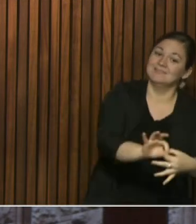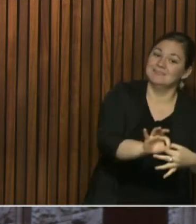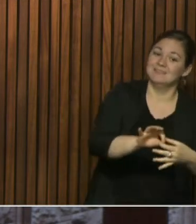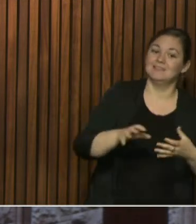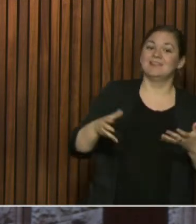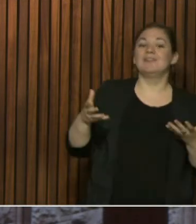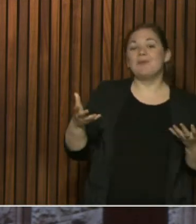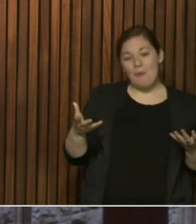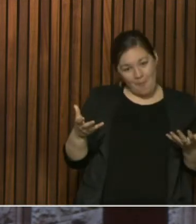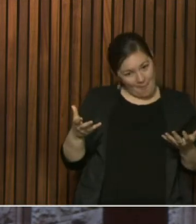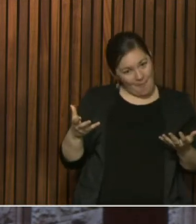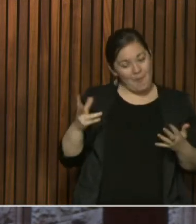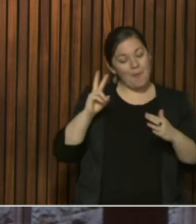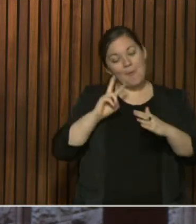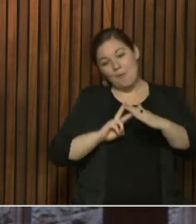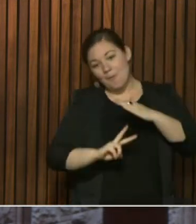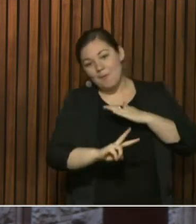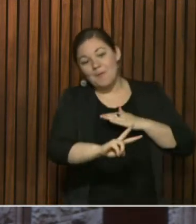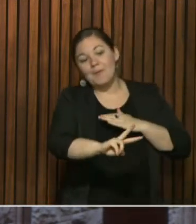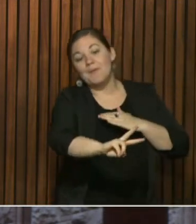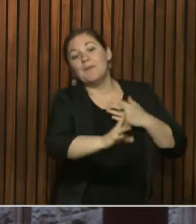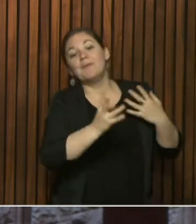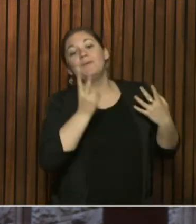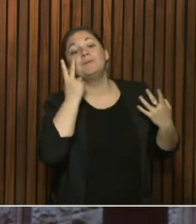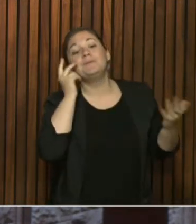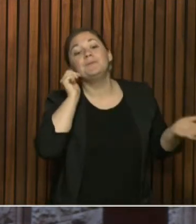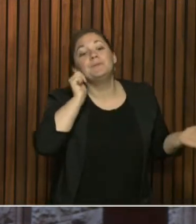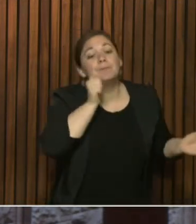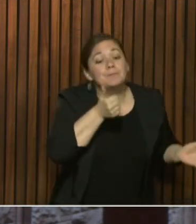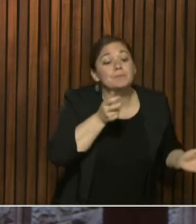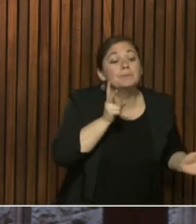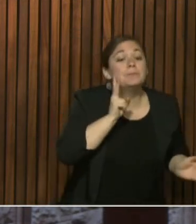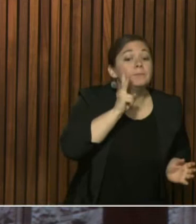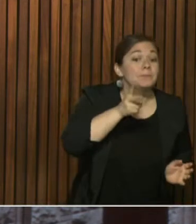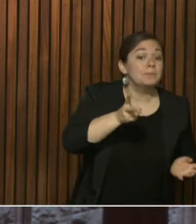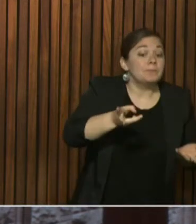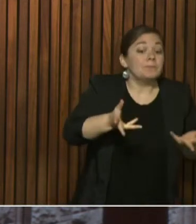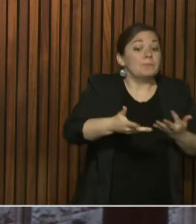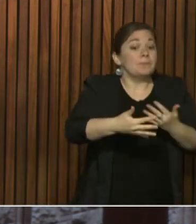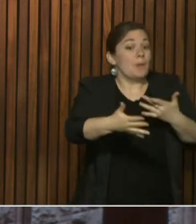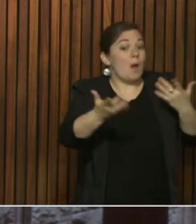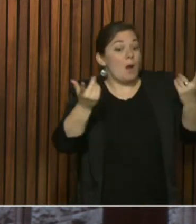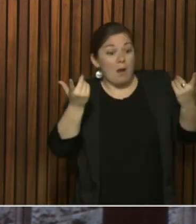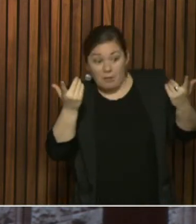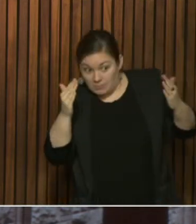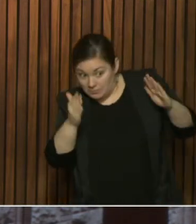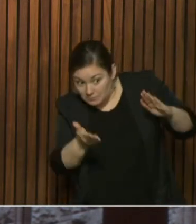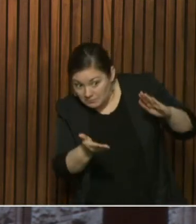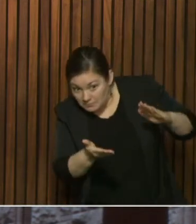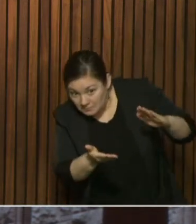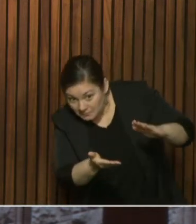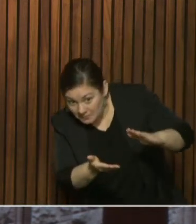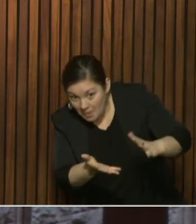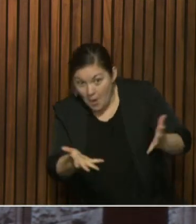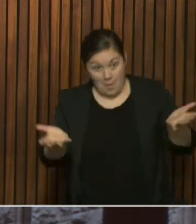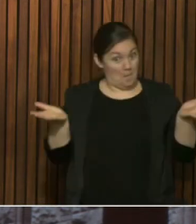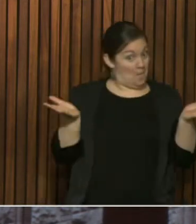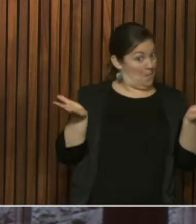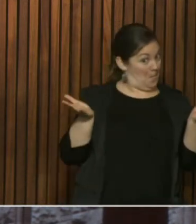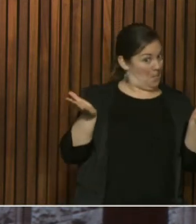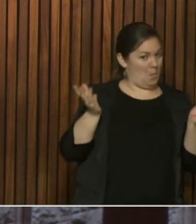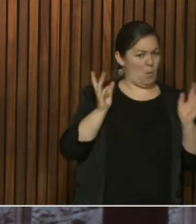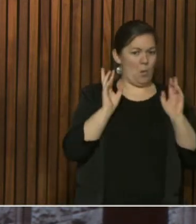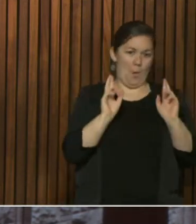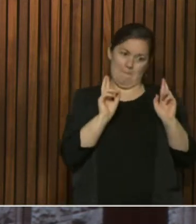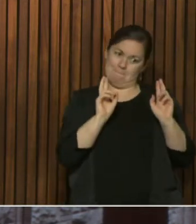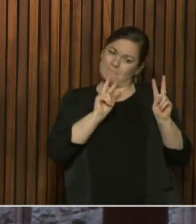maybe the next day or so. But we wanted to test that. And, of course, we want to continue to monitor how well our